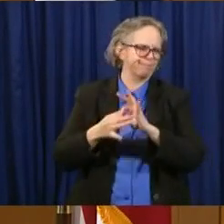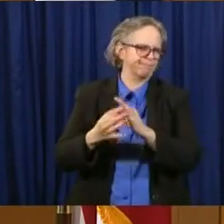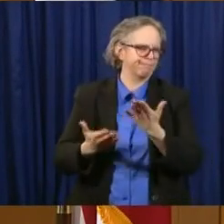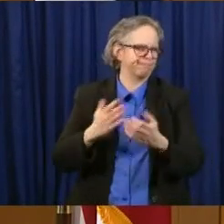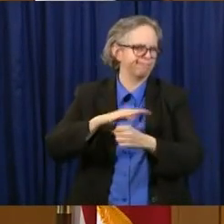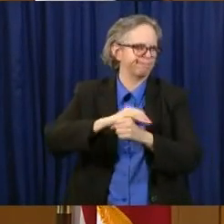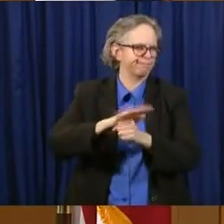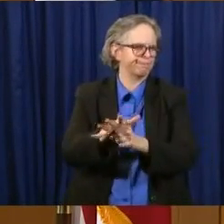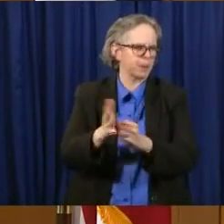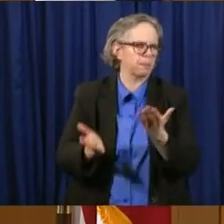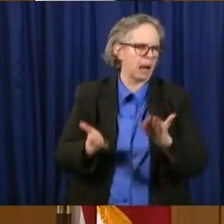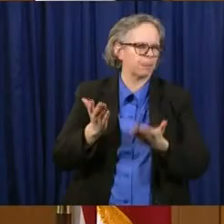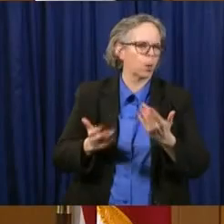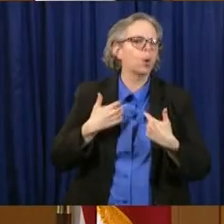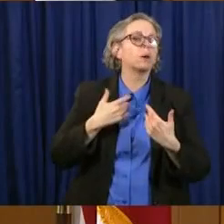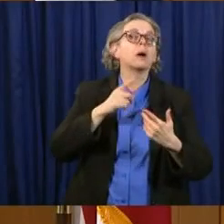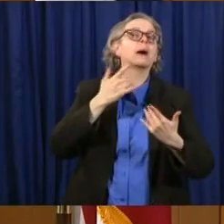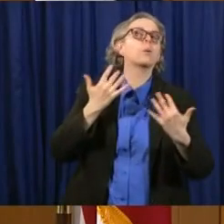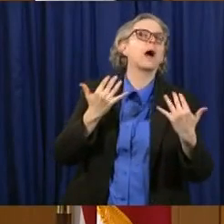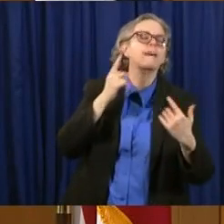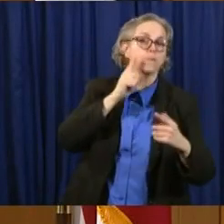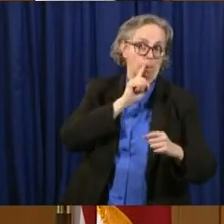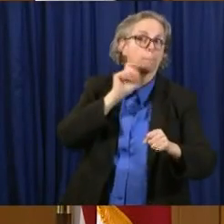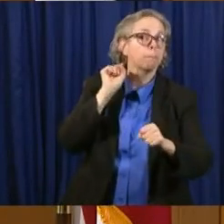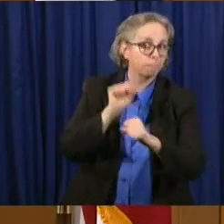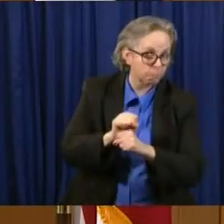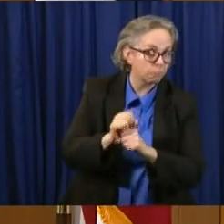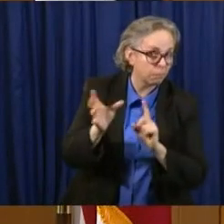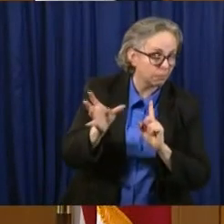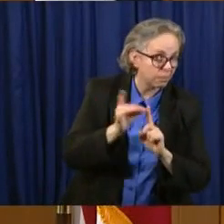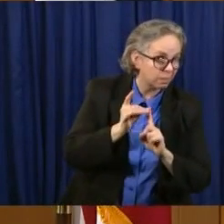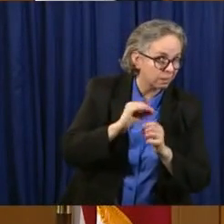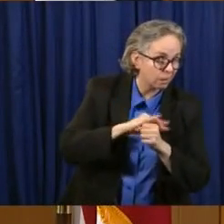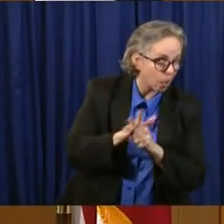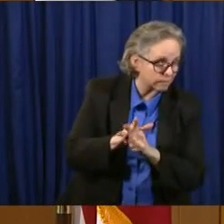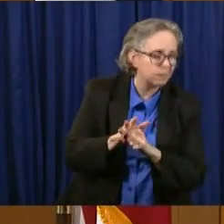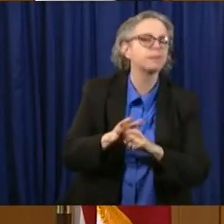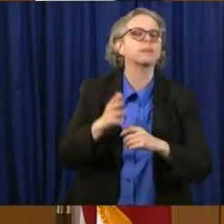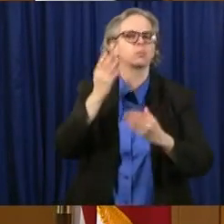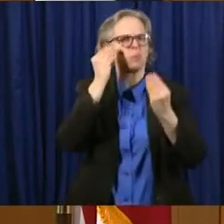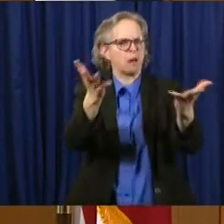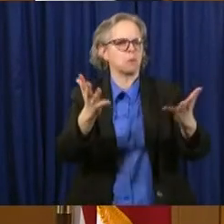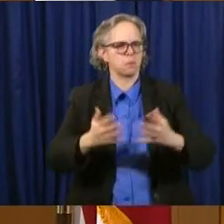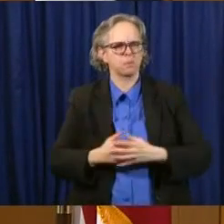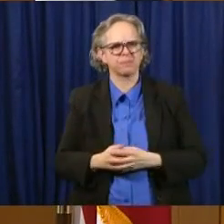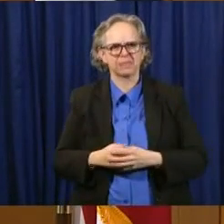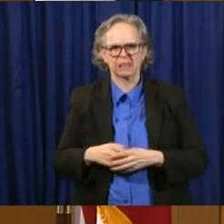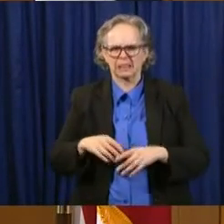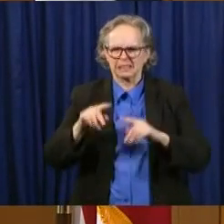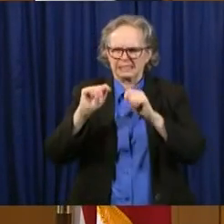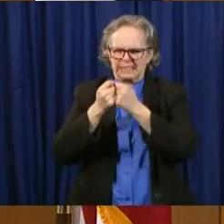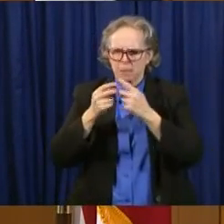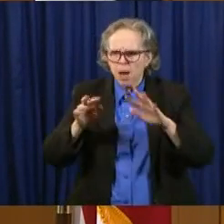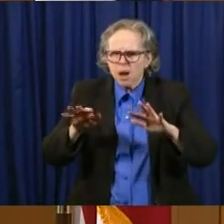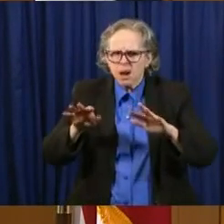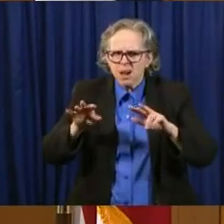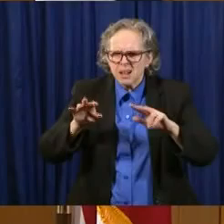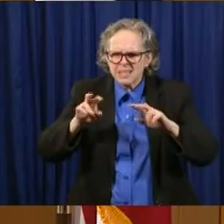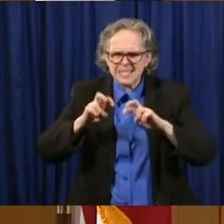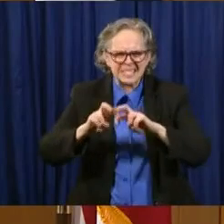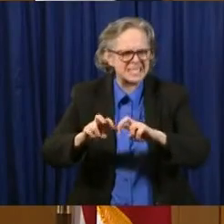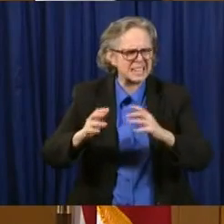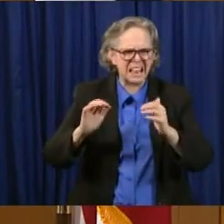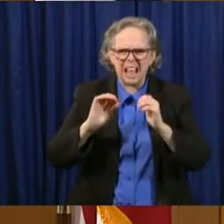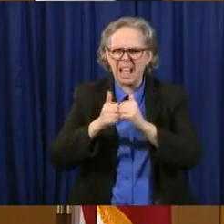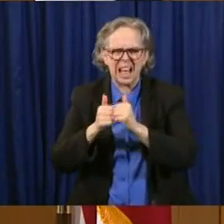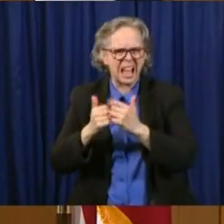confirmation tests in regard to that. Uh, our team has been working on different strategies to create more room for social distancing within our